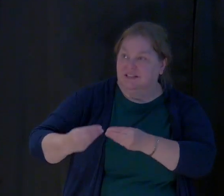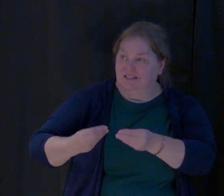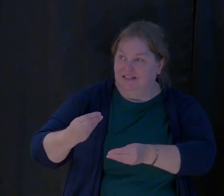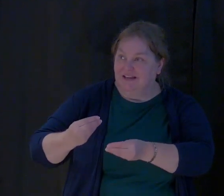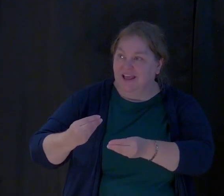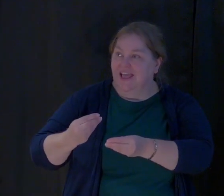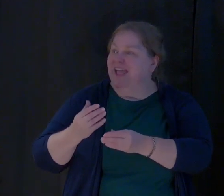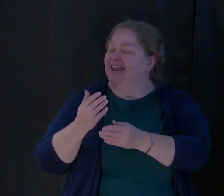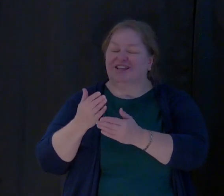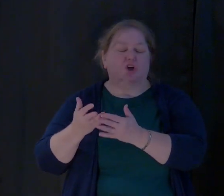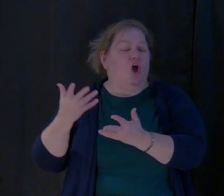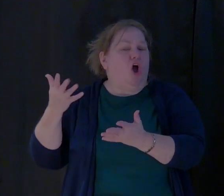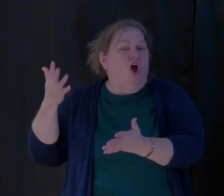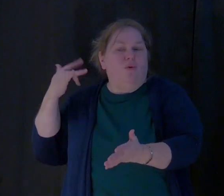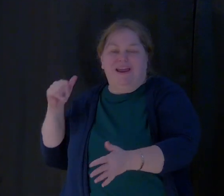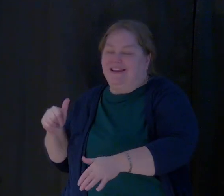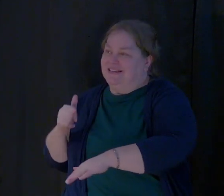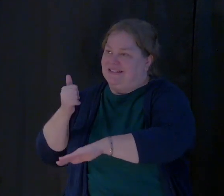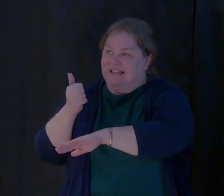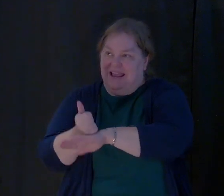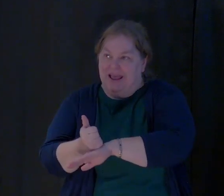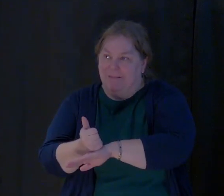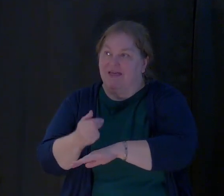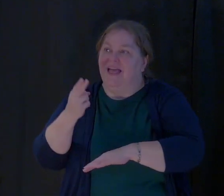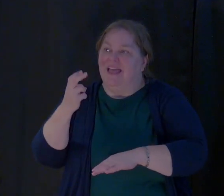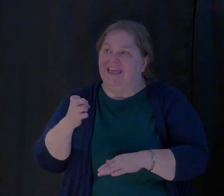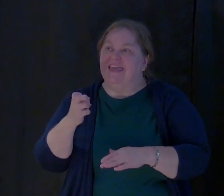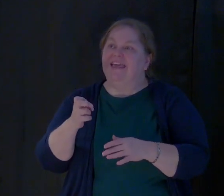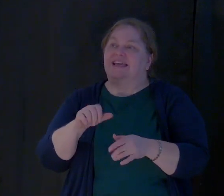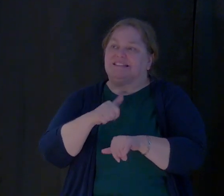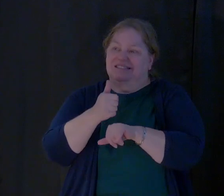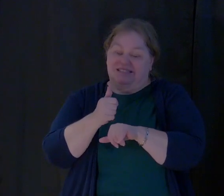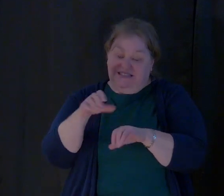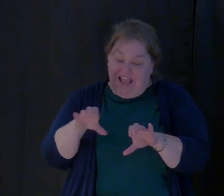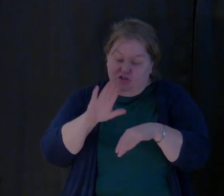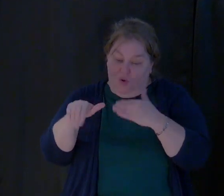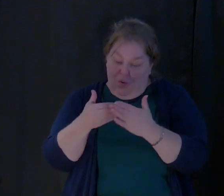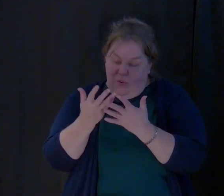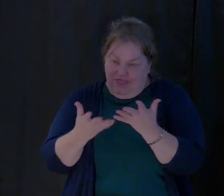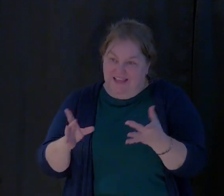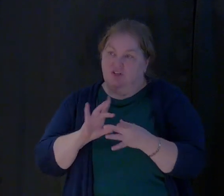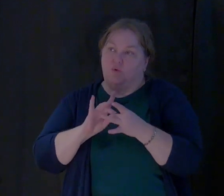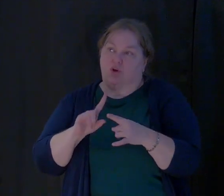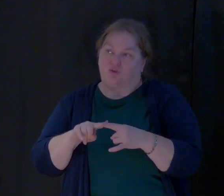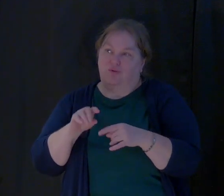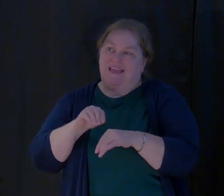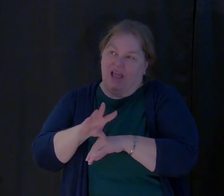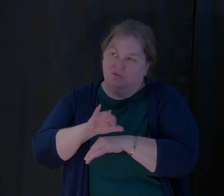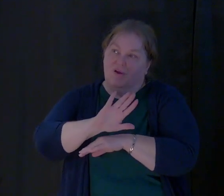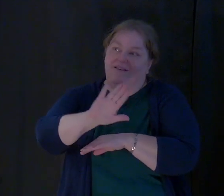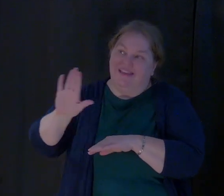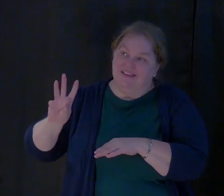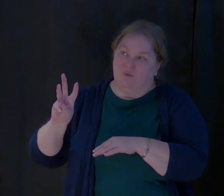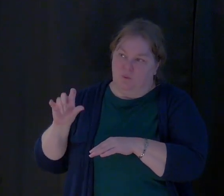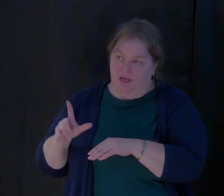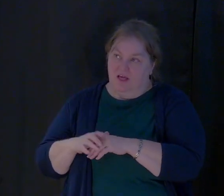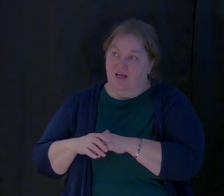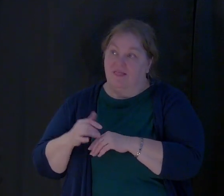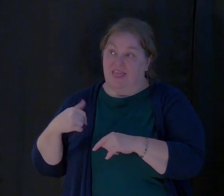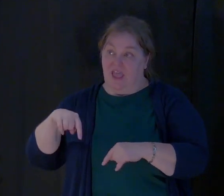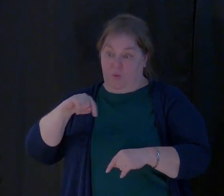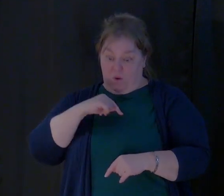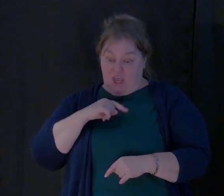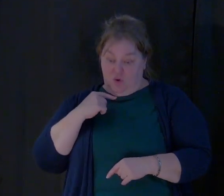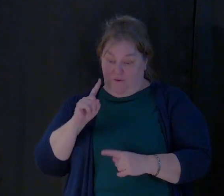predestined according to the purpose of him who works all things according to the counsel of his will that we who first